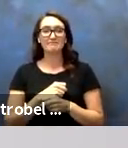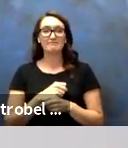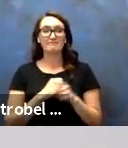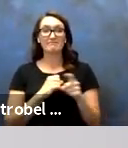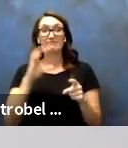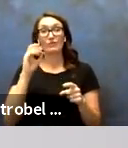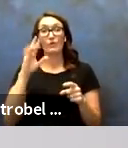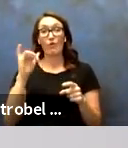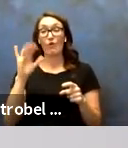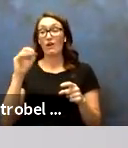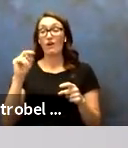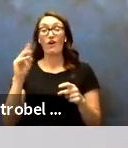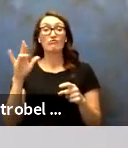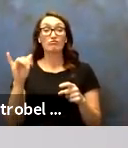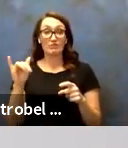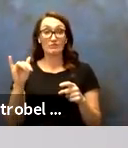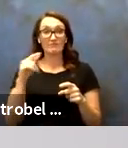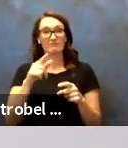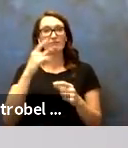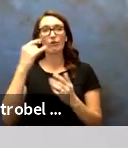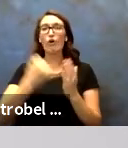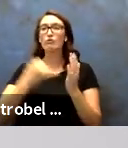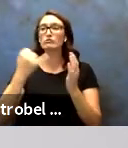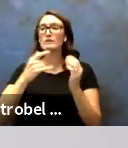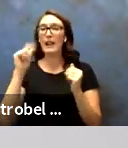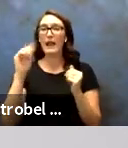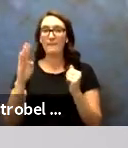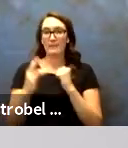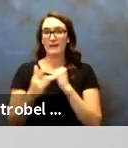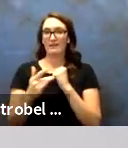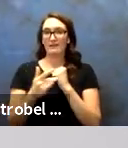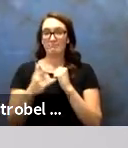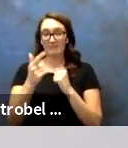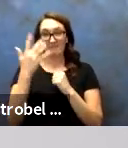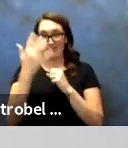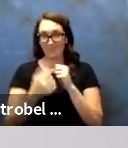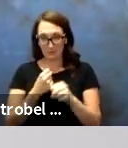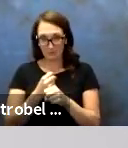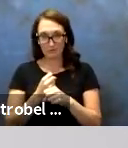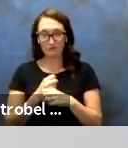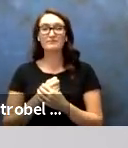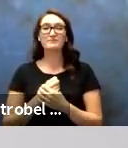Corey Condry, the Arts Lab Technician, five years of service.